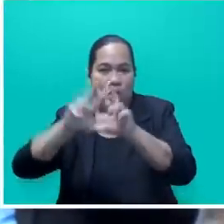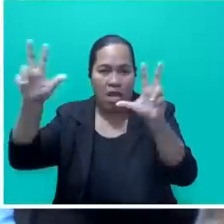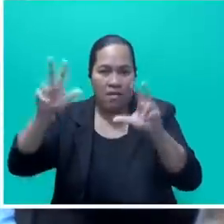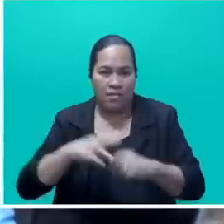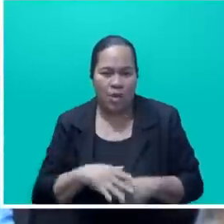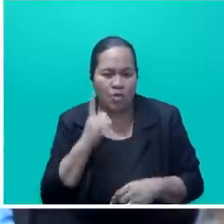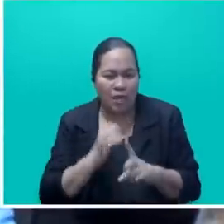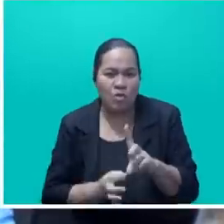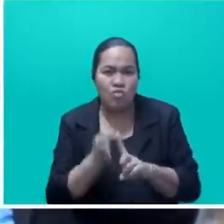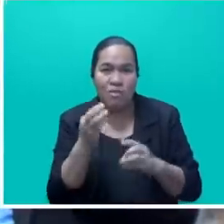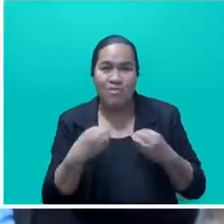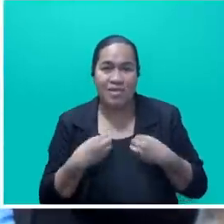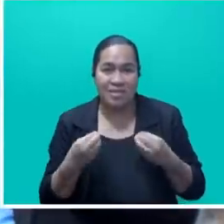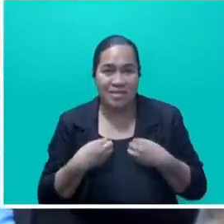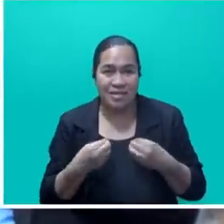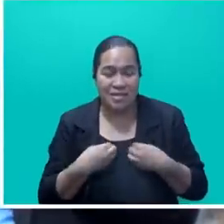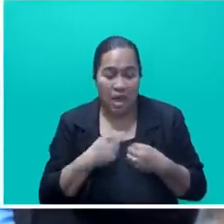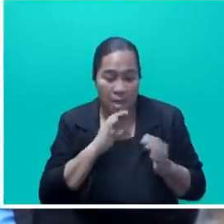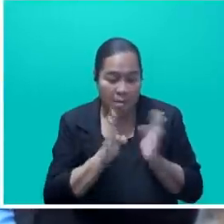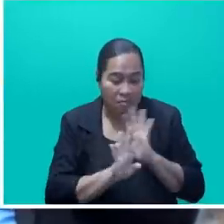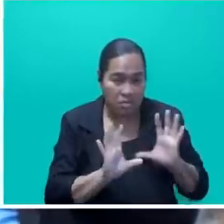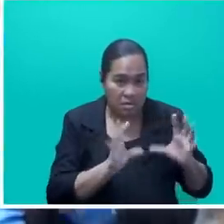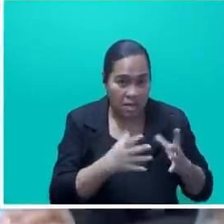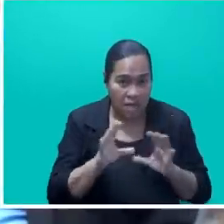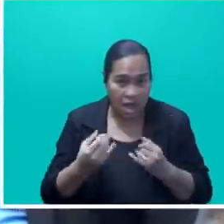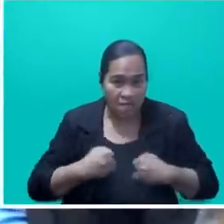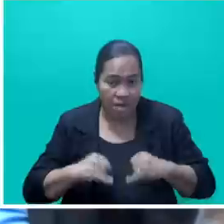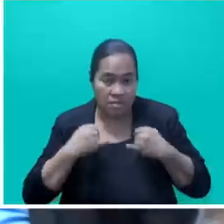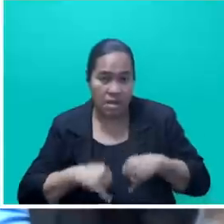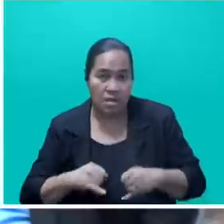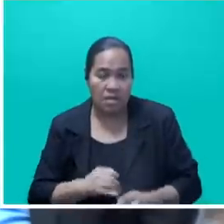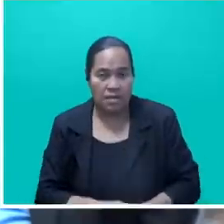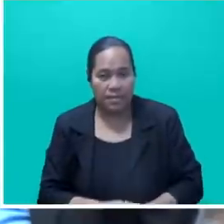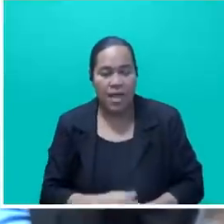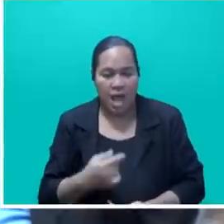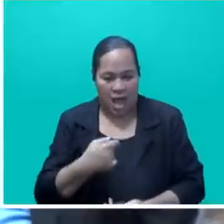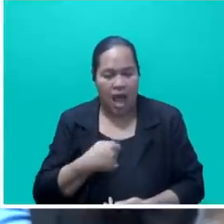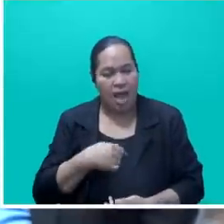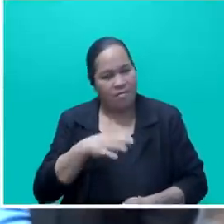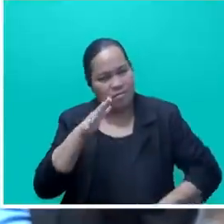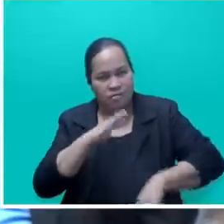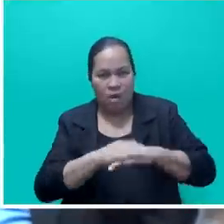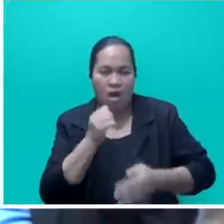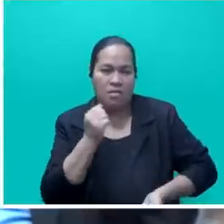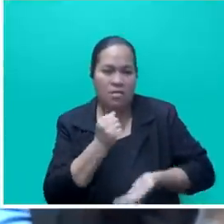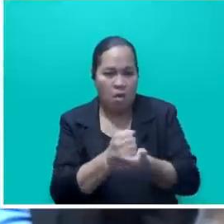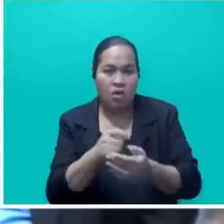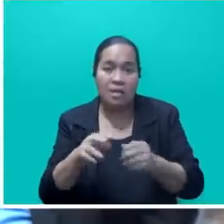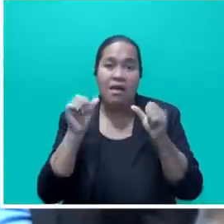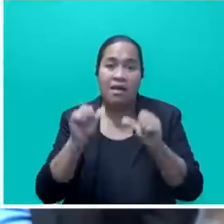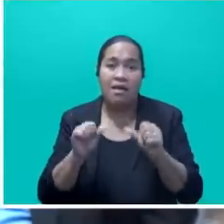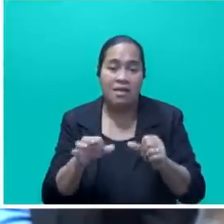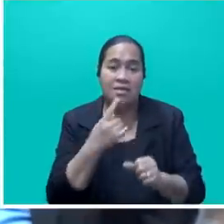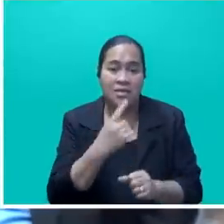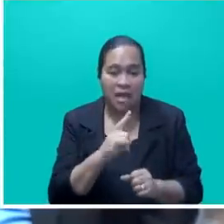improving business and private sector-led investments, Mr Speaker said, I will wholeheartedly support His Excellency's statement on the coalition